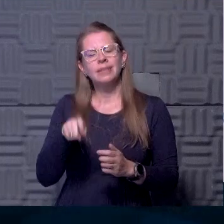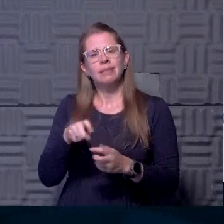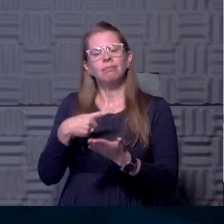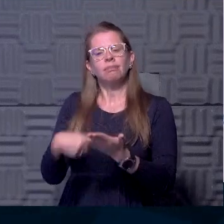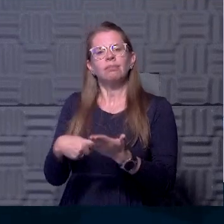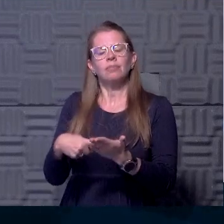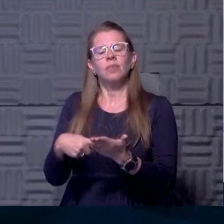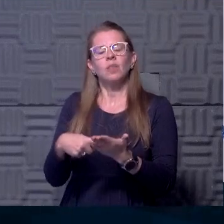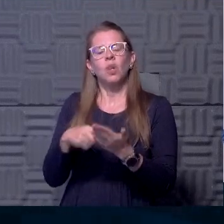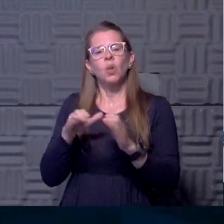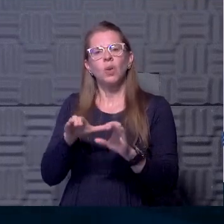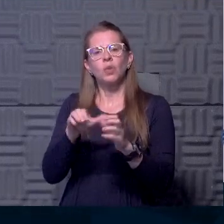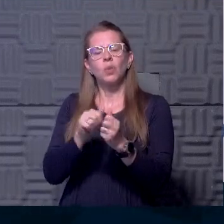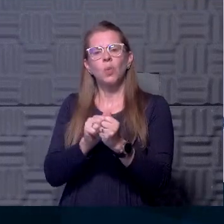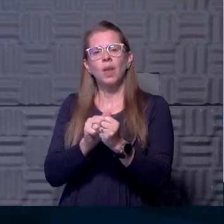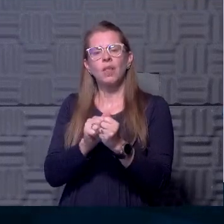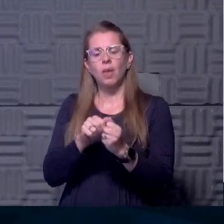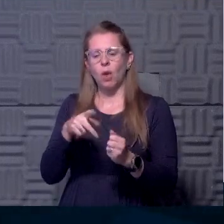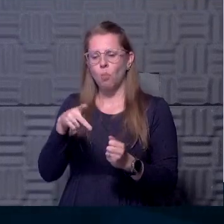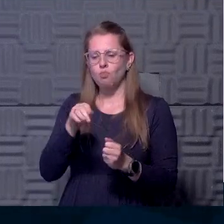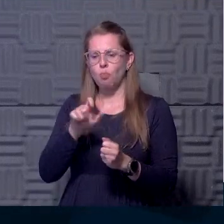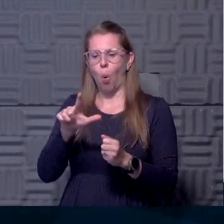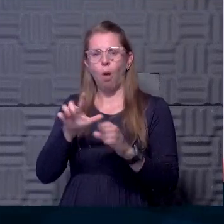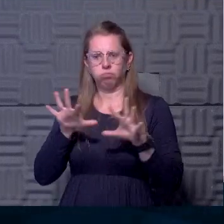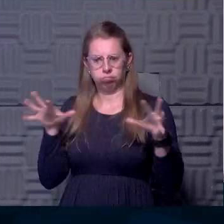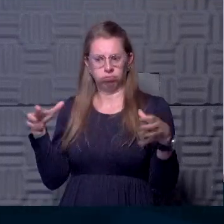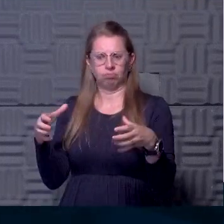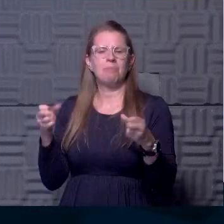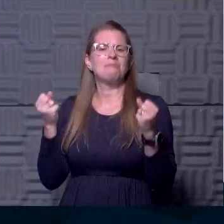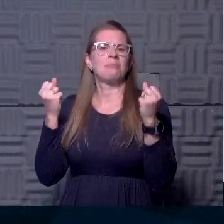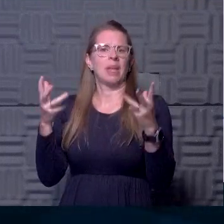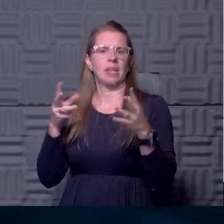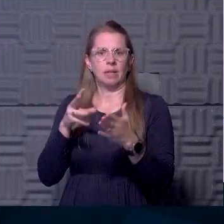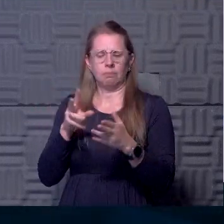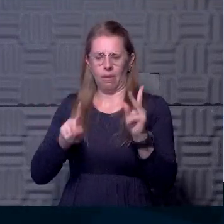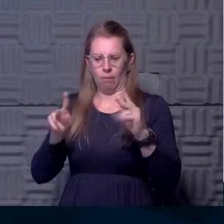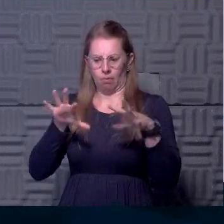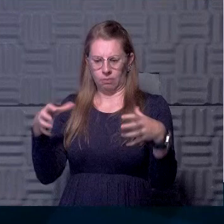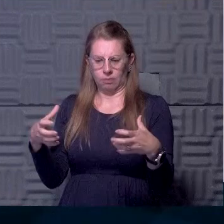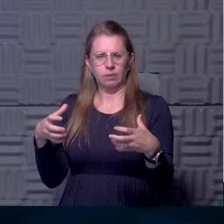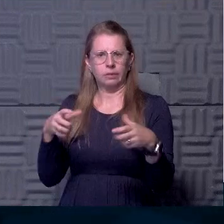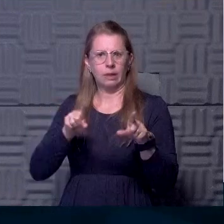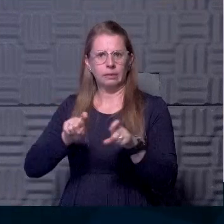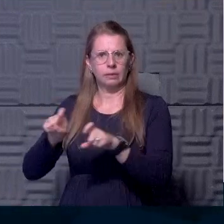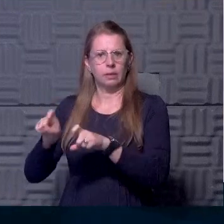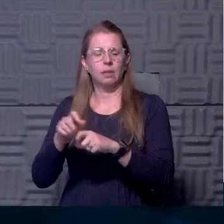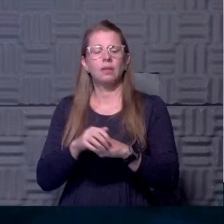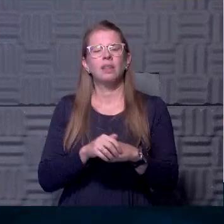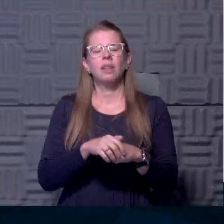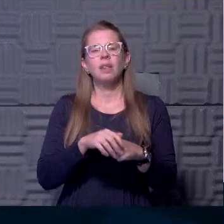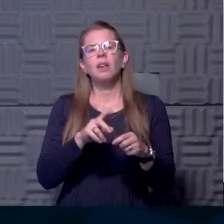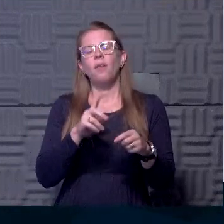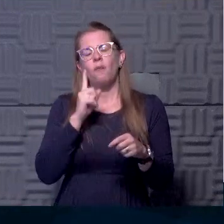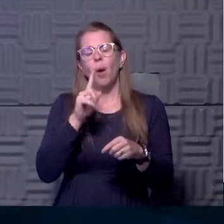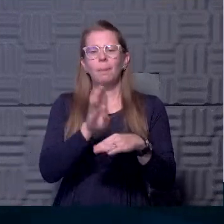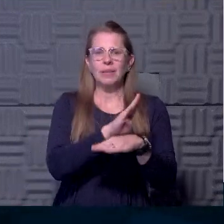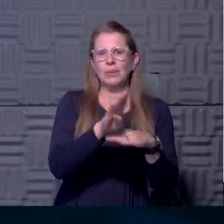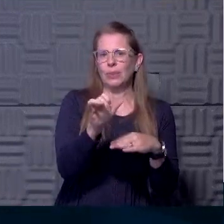bit about what it means to do pool testing which I think has been really important on the Lawrence campus and really for large businesses and other large scale testing.